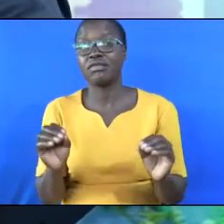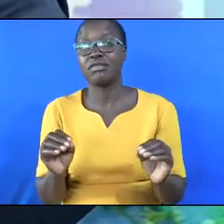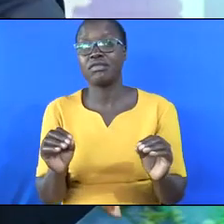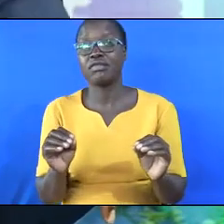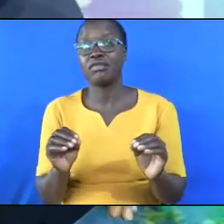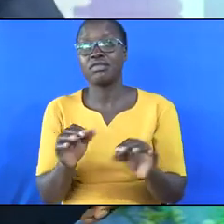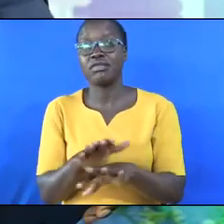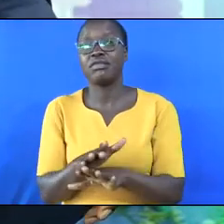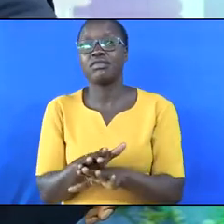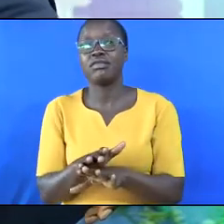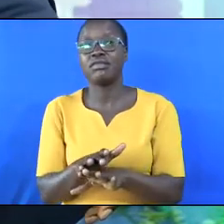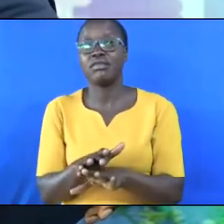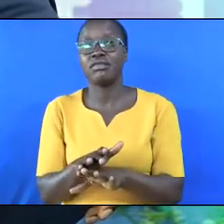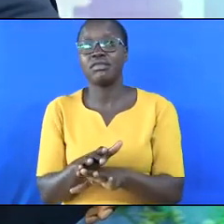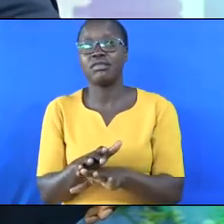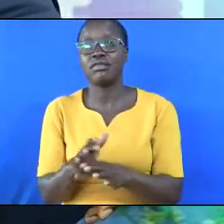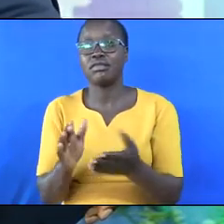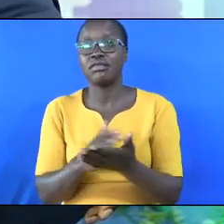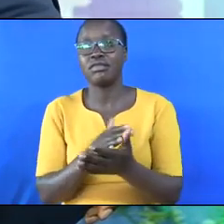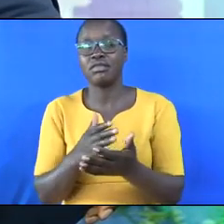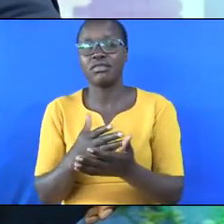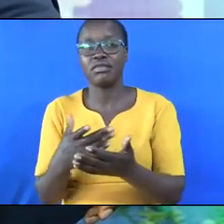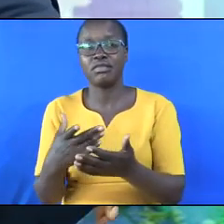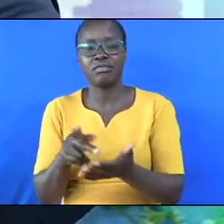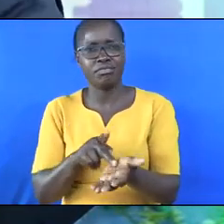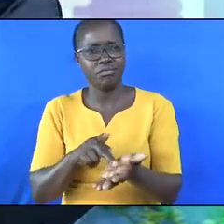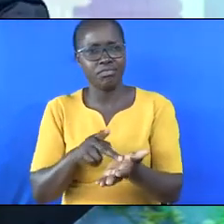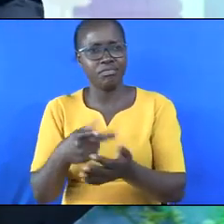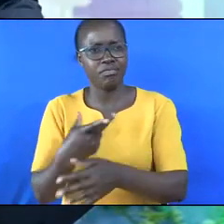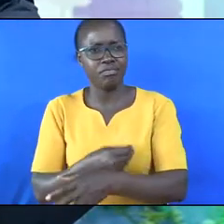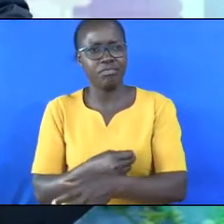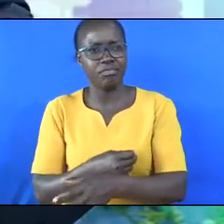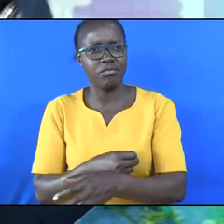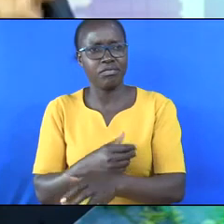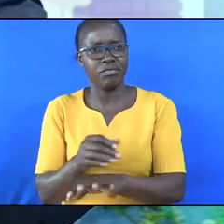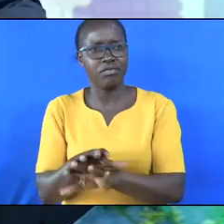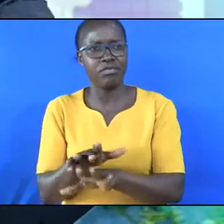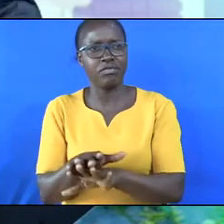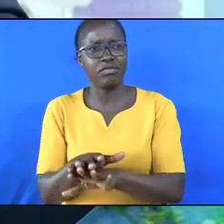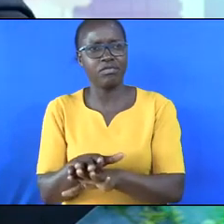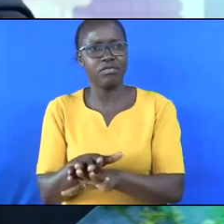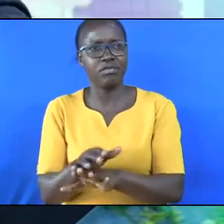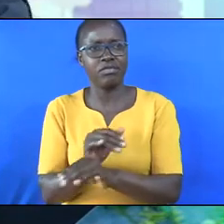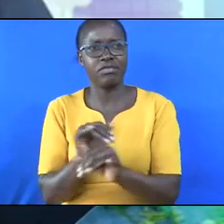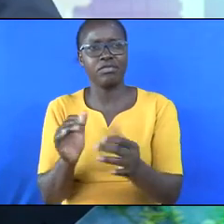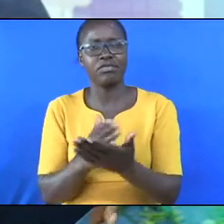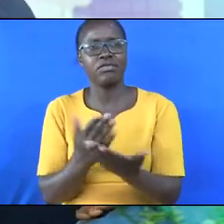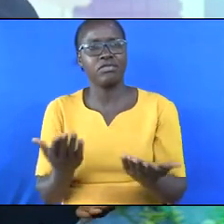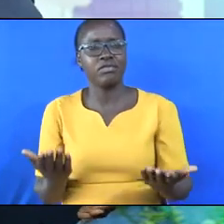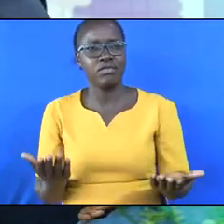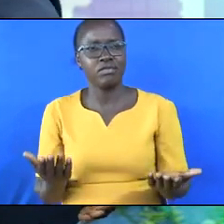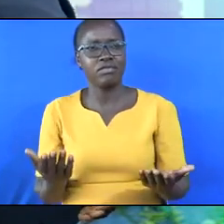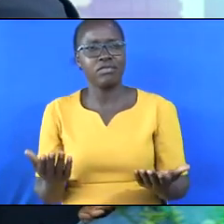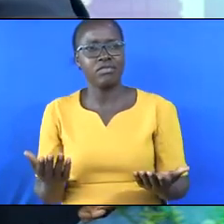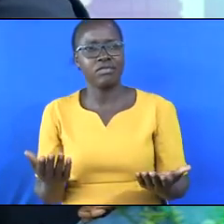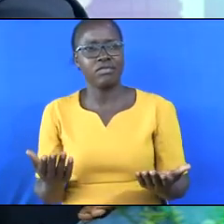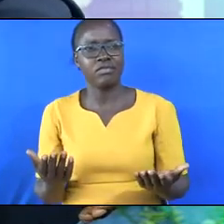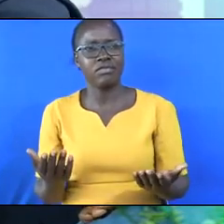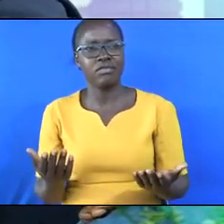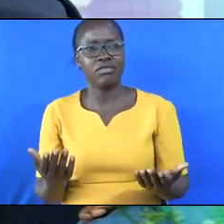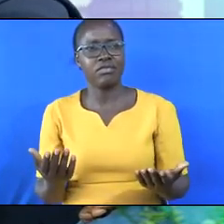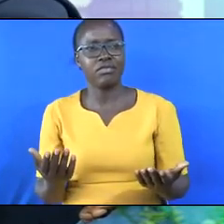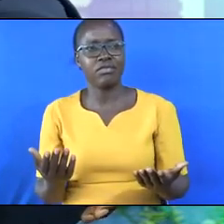cannot be injected with poison by other animals. Fish with fins can swim out of polluted water. No wonder